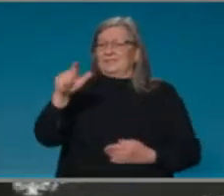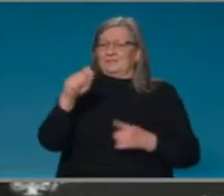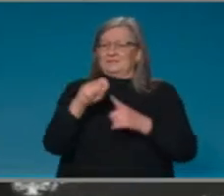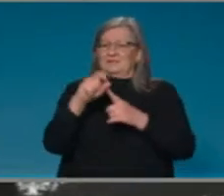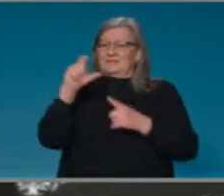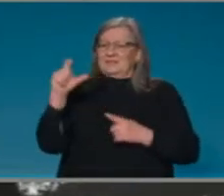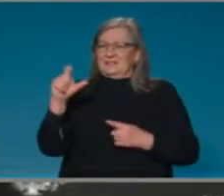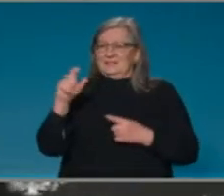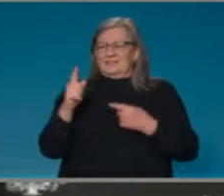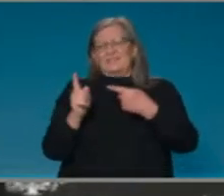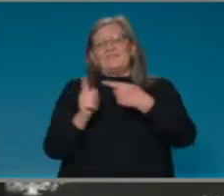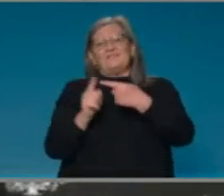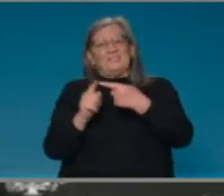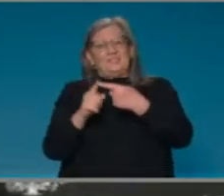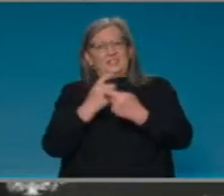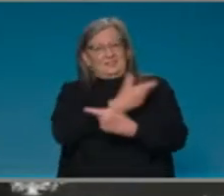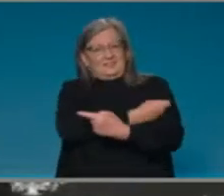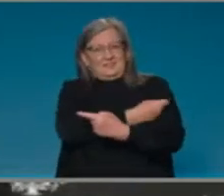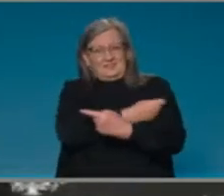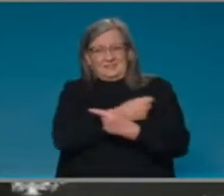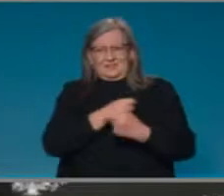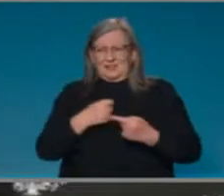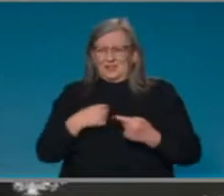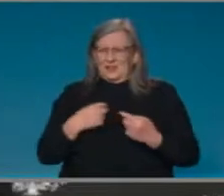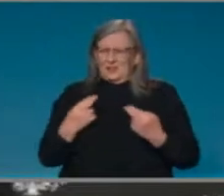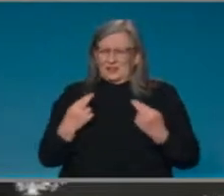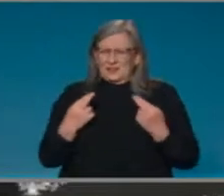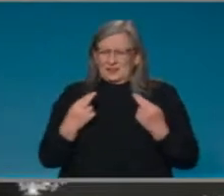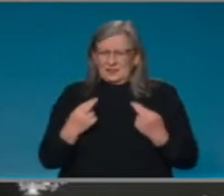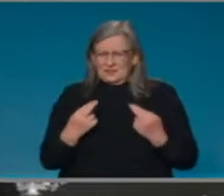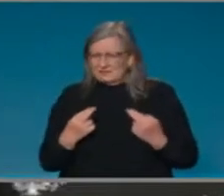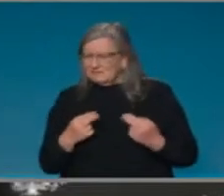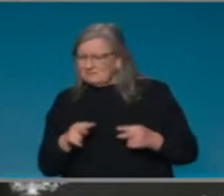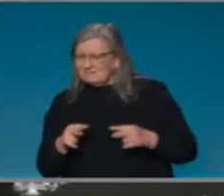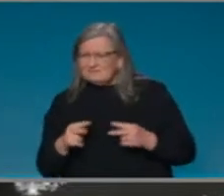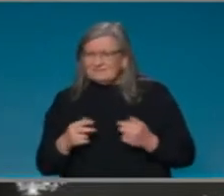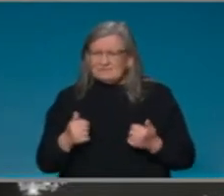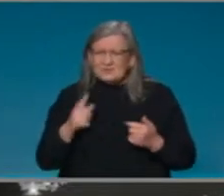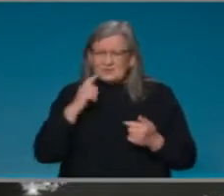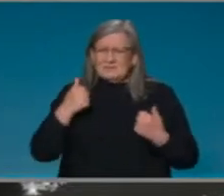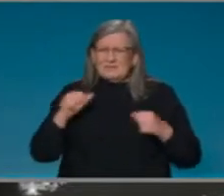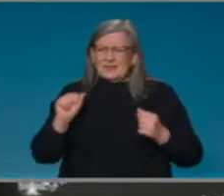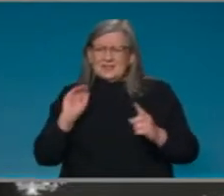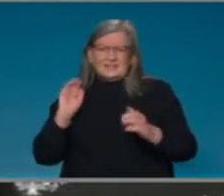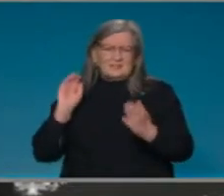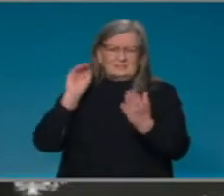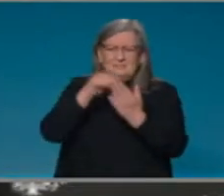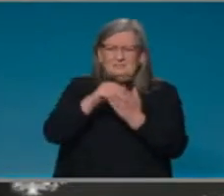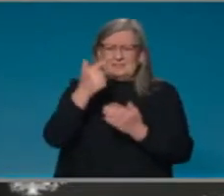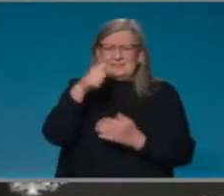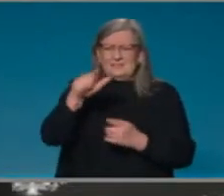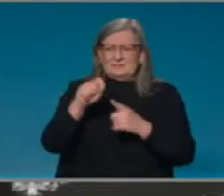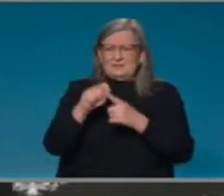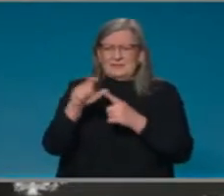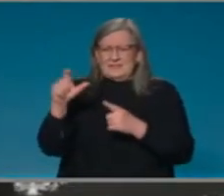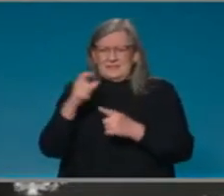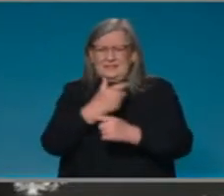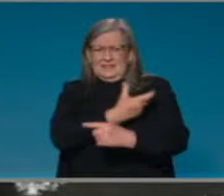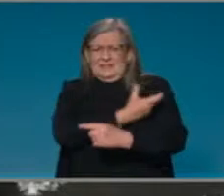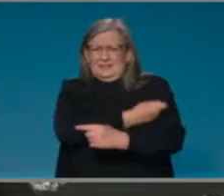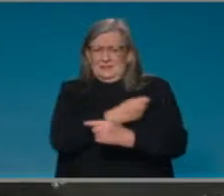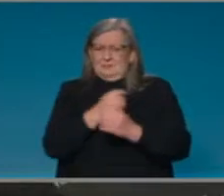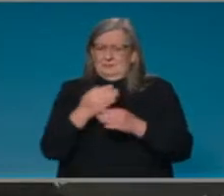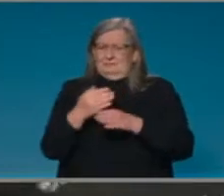our hope and our expectation is that we'll do that by Saturday, if not earlier. So a critical thing. But to all those